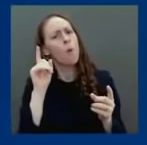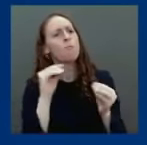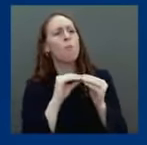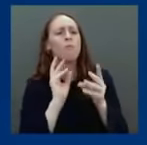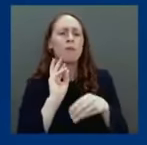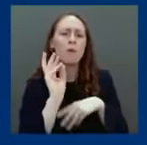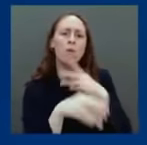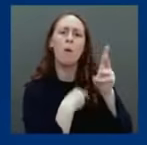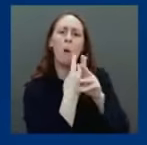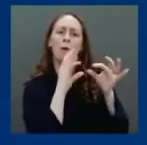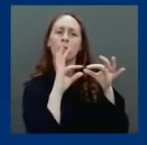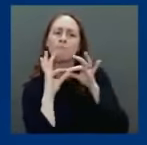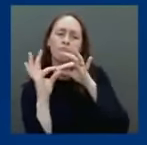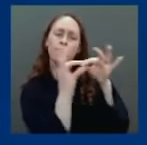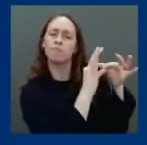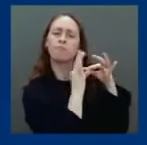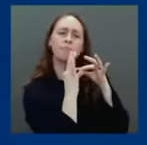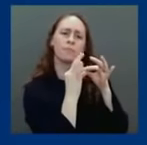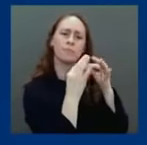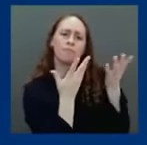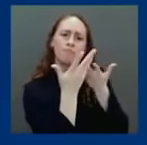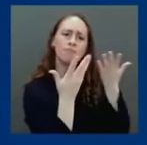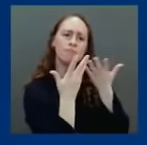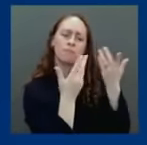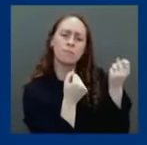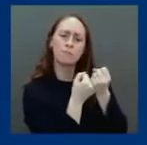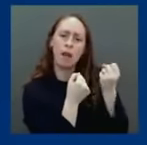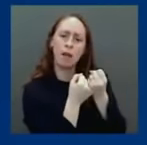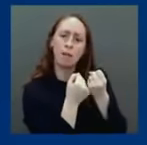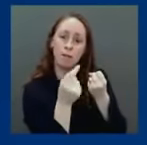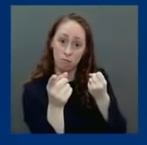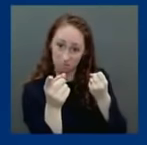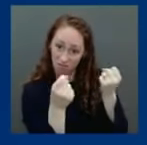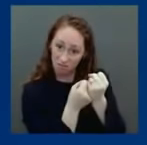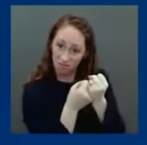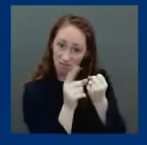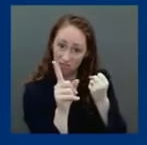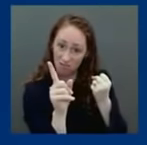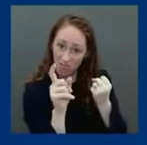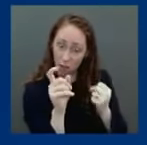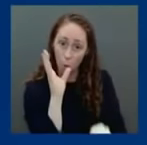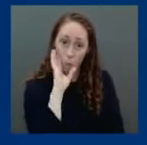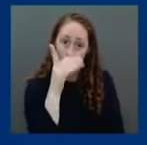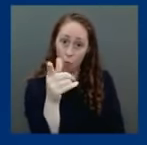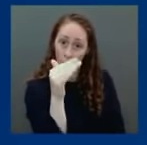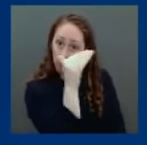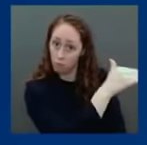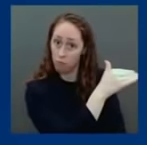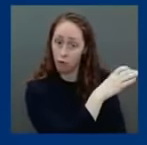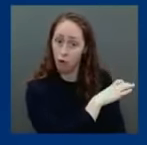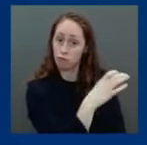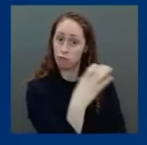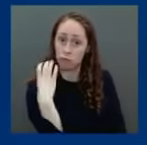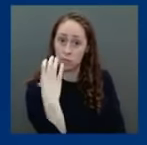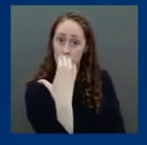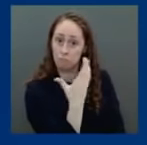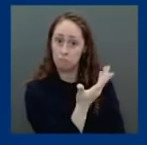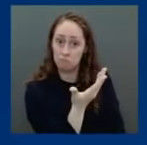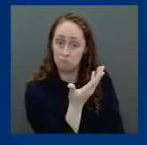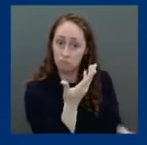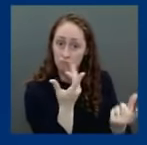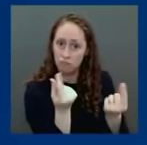supports that and are you planning to, you know, ask Congress for that in the next package? Thanks. So we have